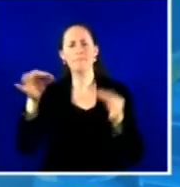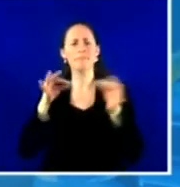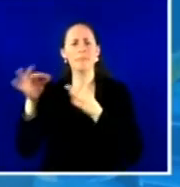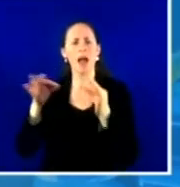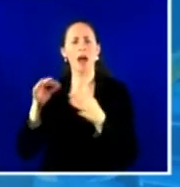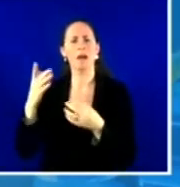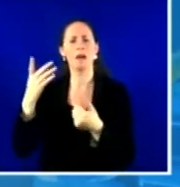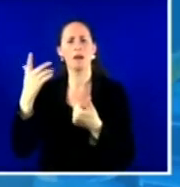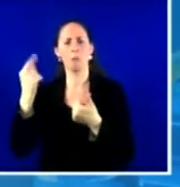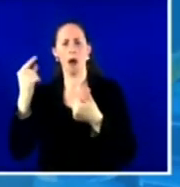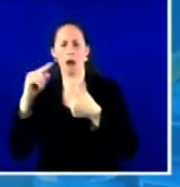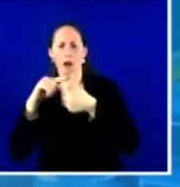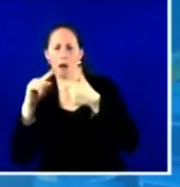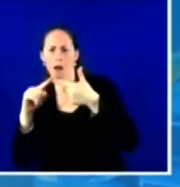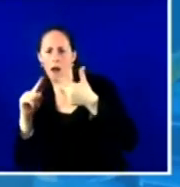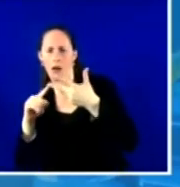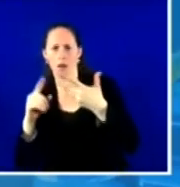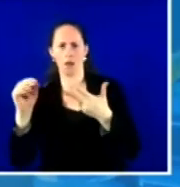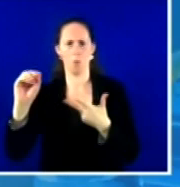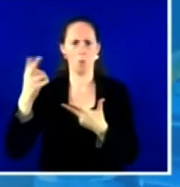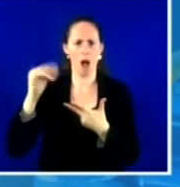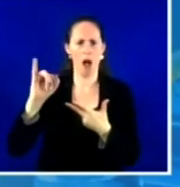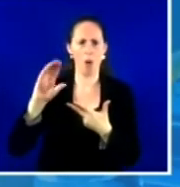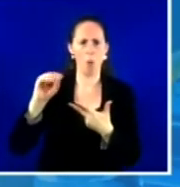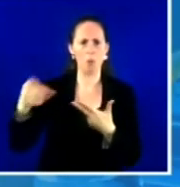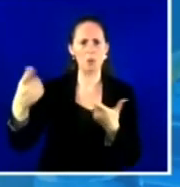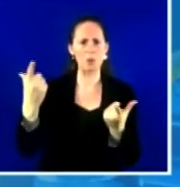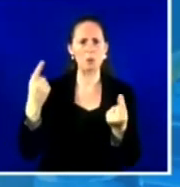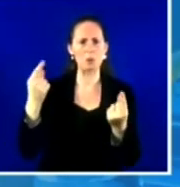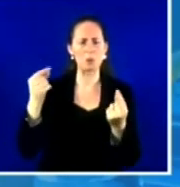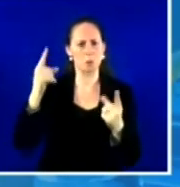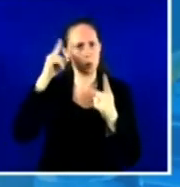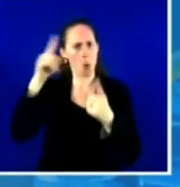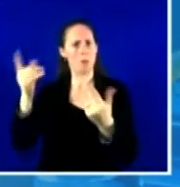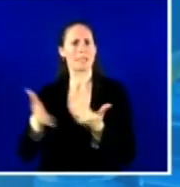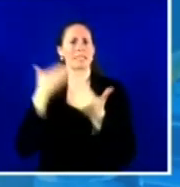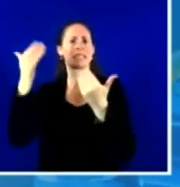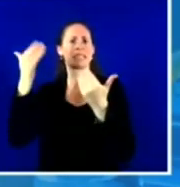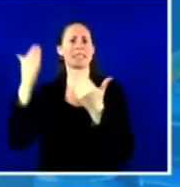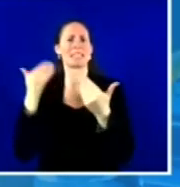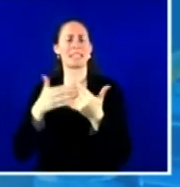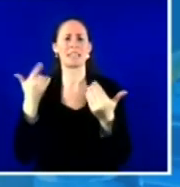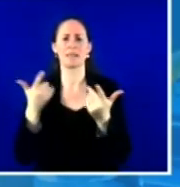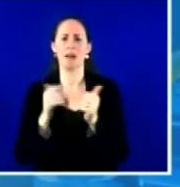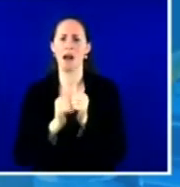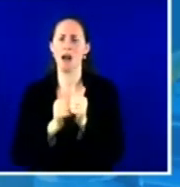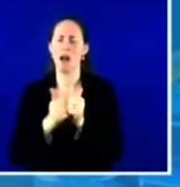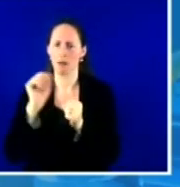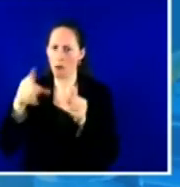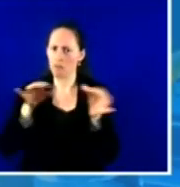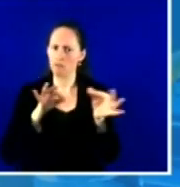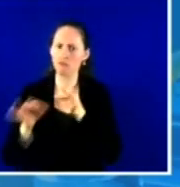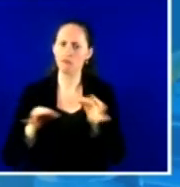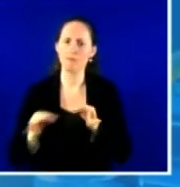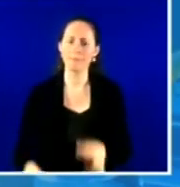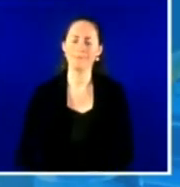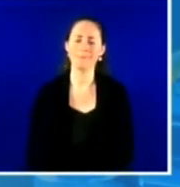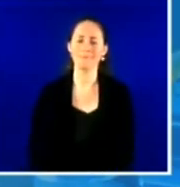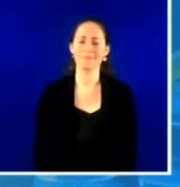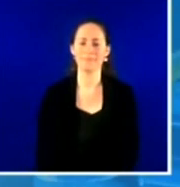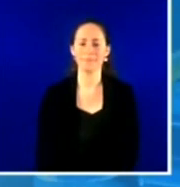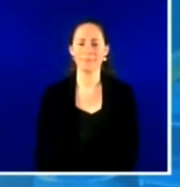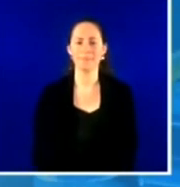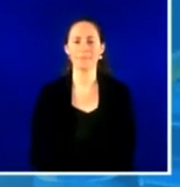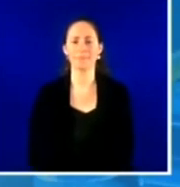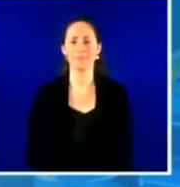Ohio have taken to make it easy to get the vaccines to doctors' offices? Well, I think we recognize that